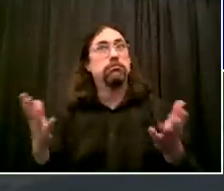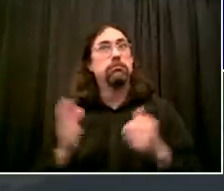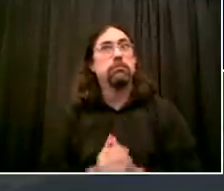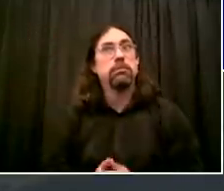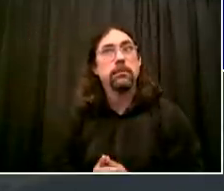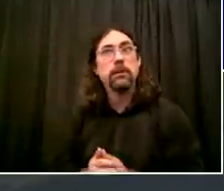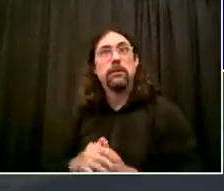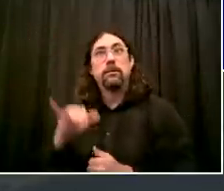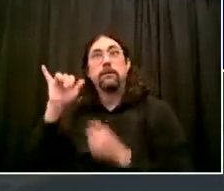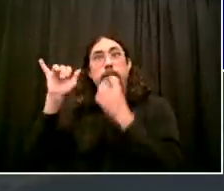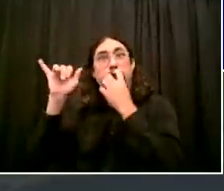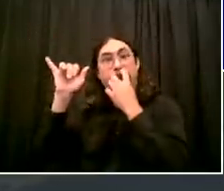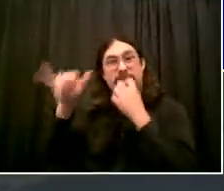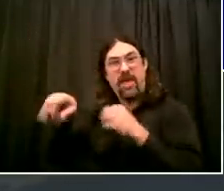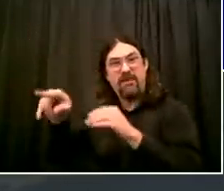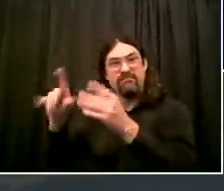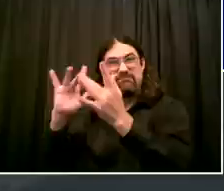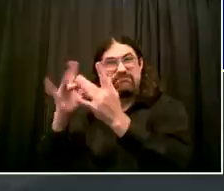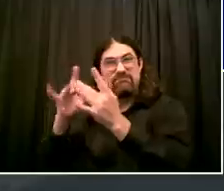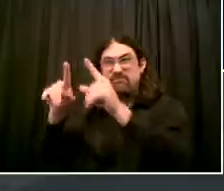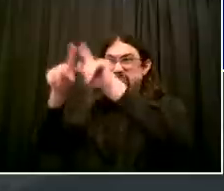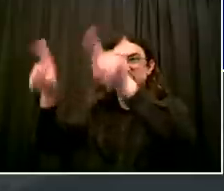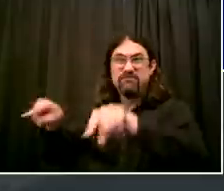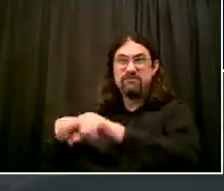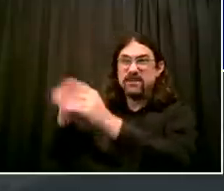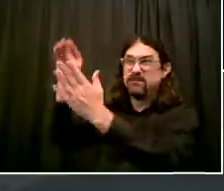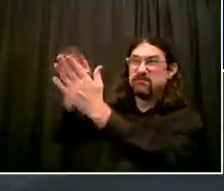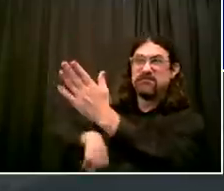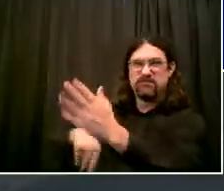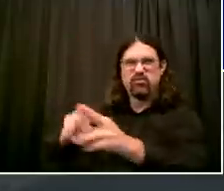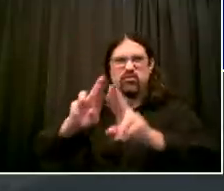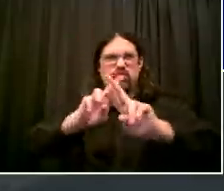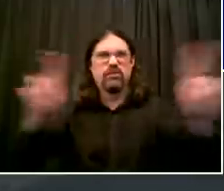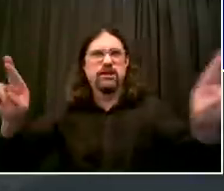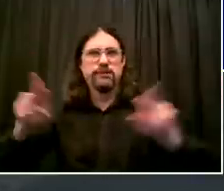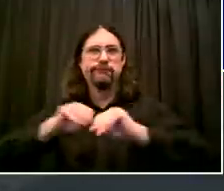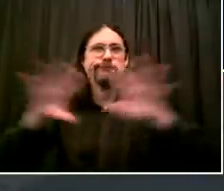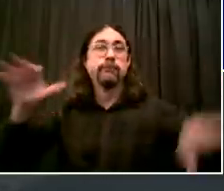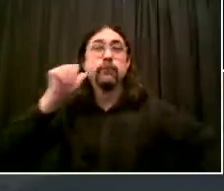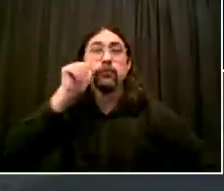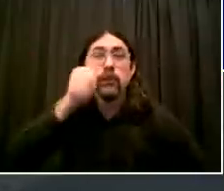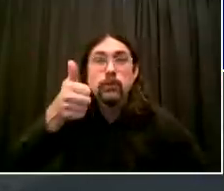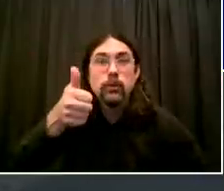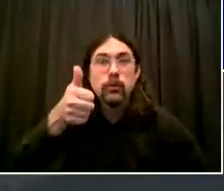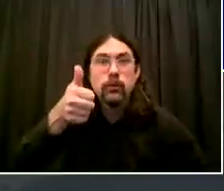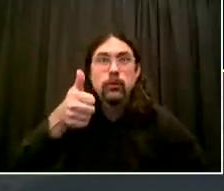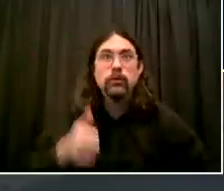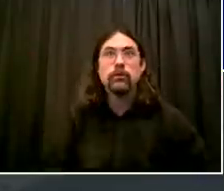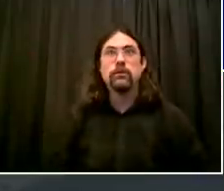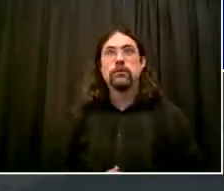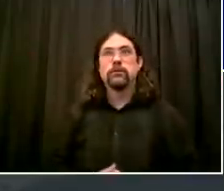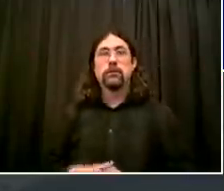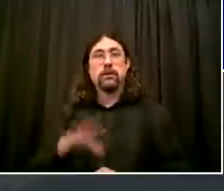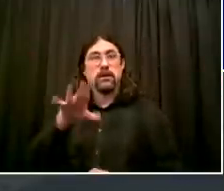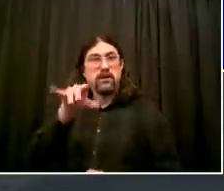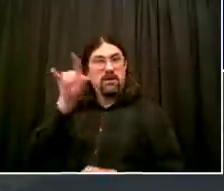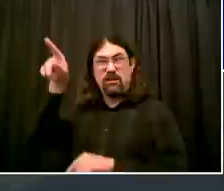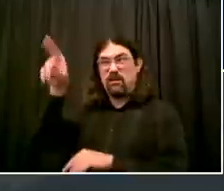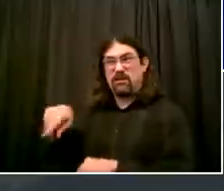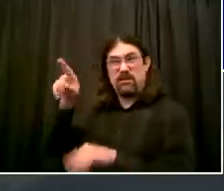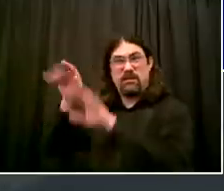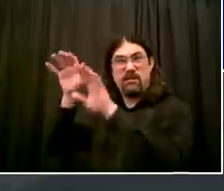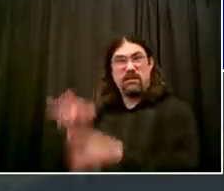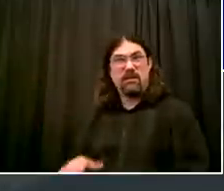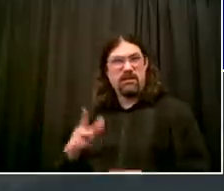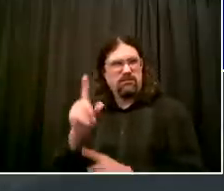then you only have to wait for that reply to come back. It should be instantaneous saying, we got it. You're in. You're self-certified. Good